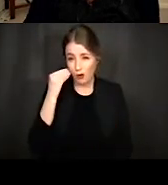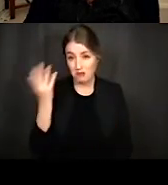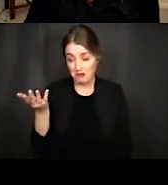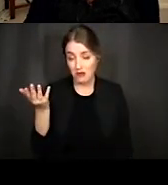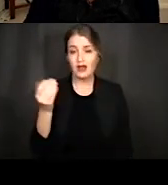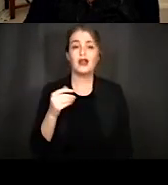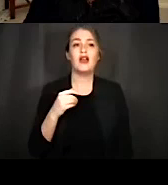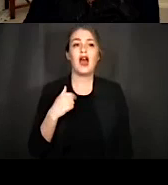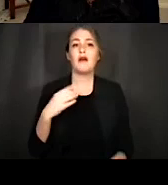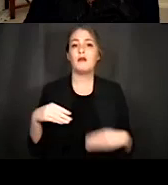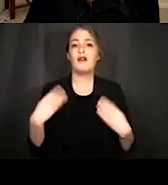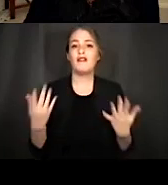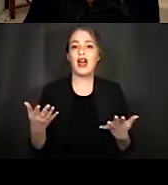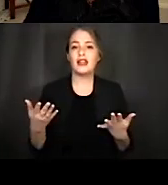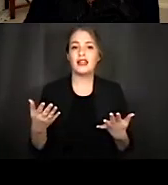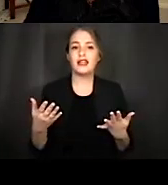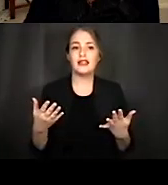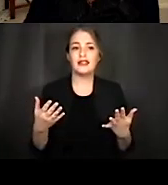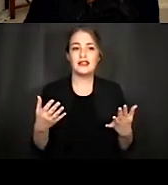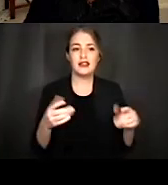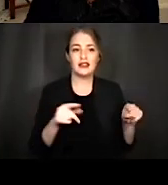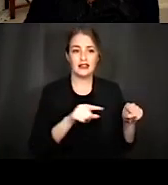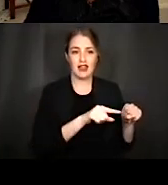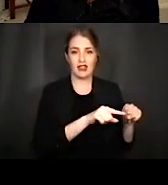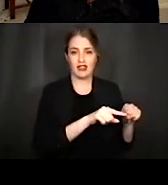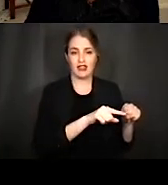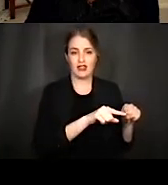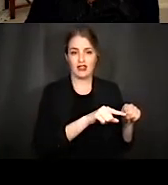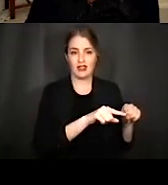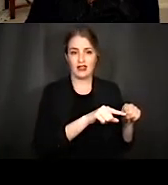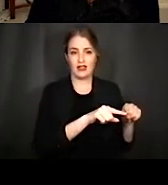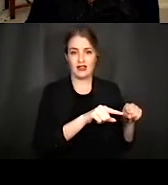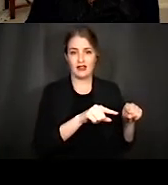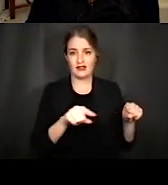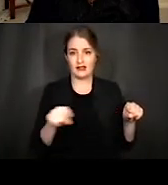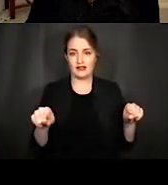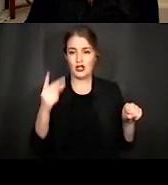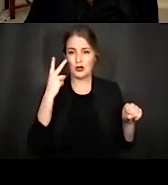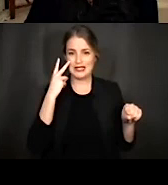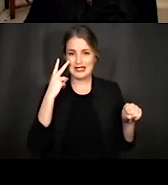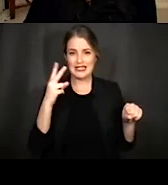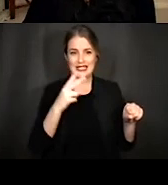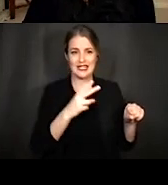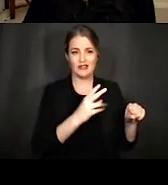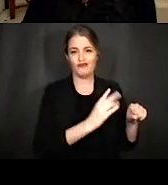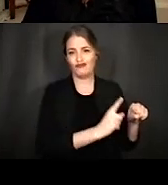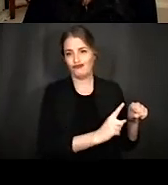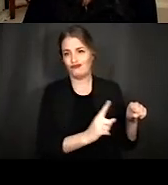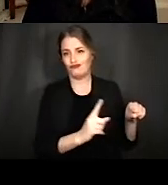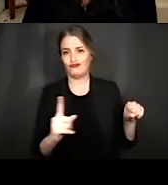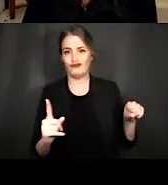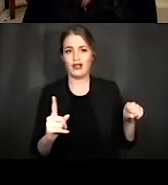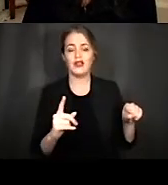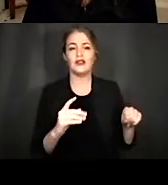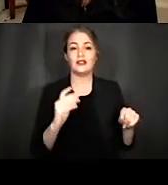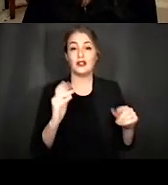I've provided this vertical line that's going to travel along here on the time axis for you. So